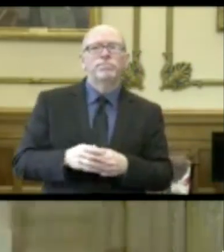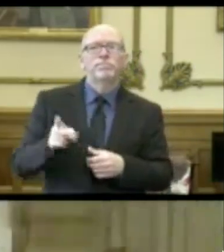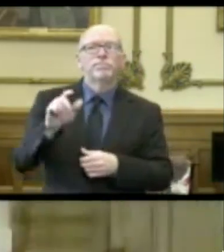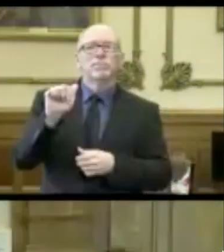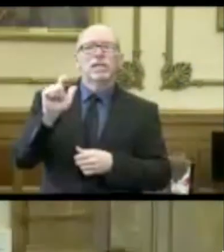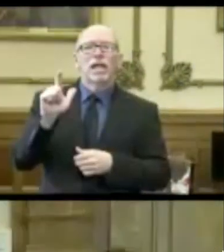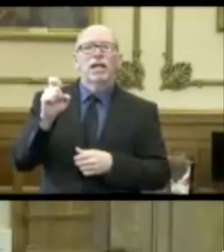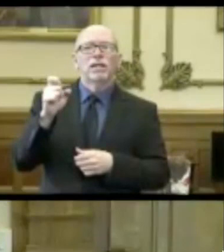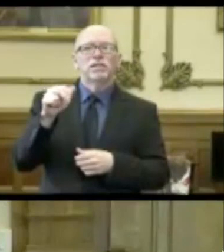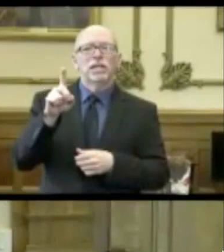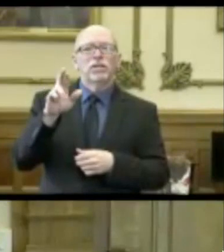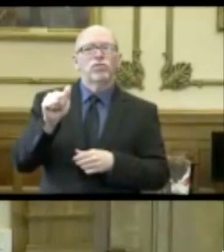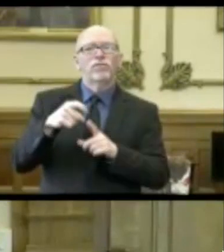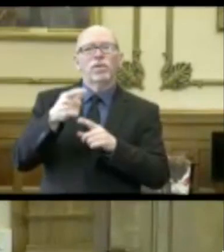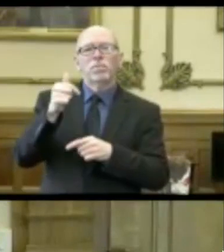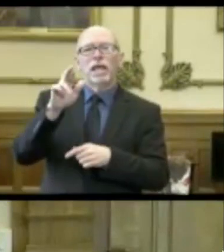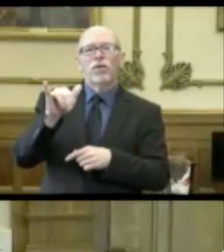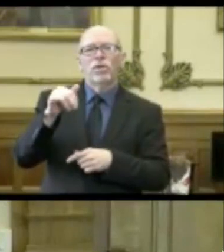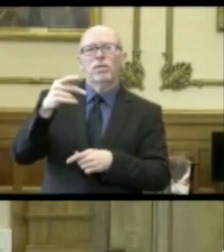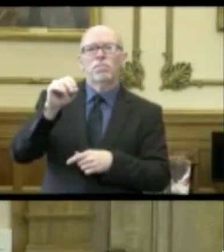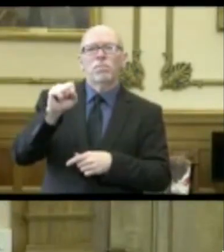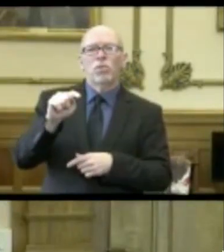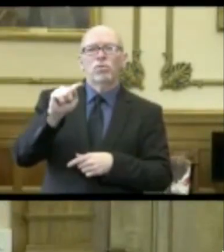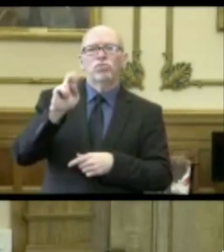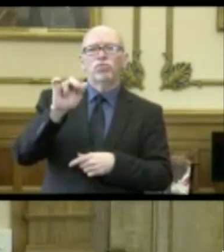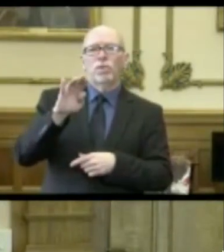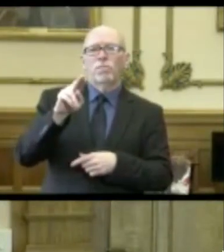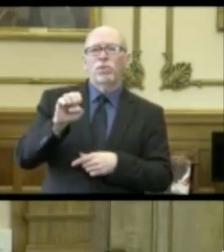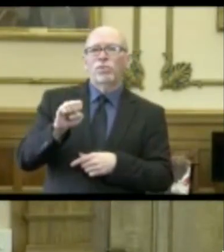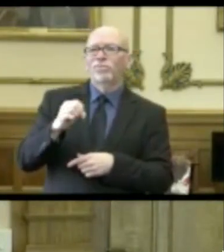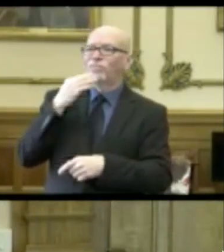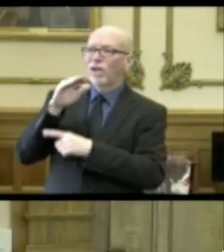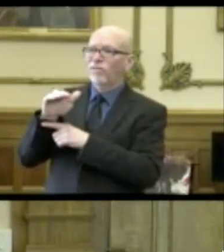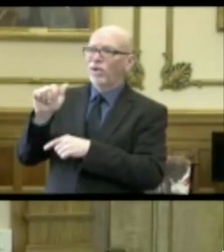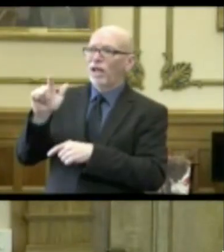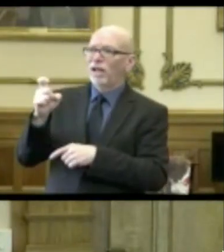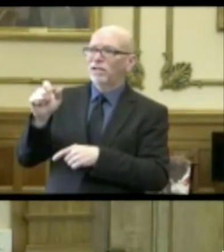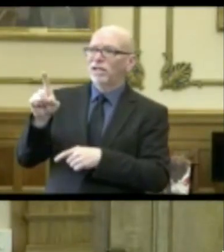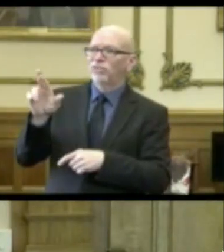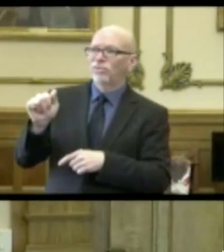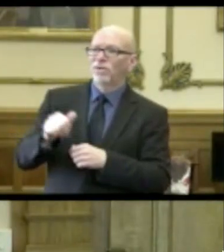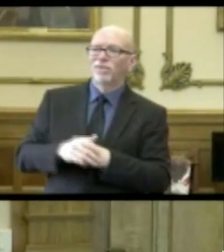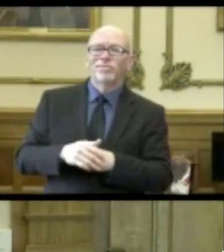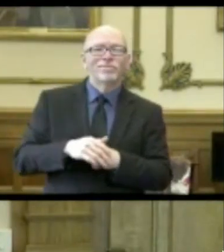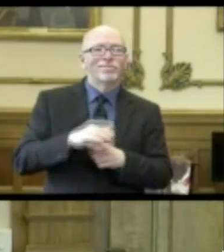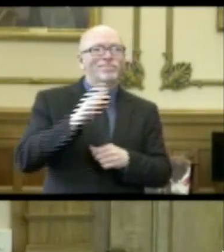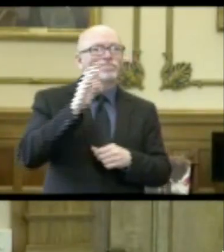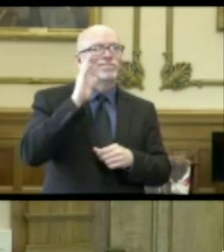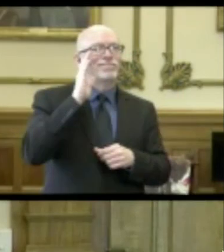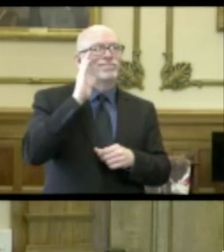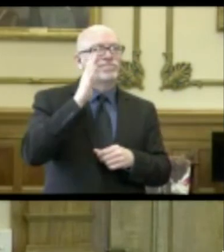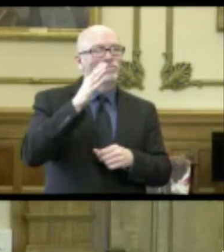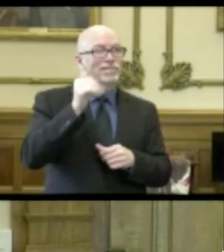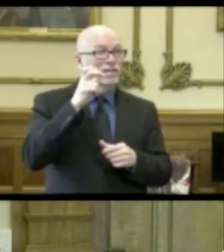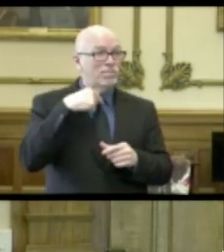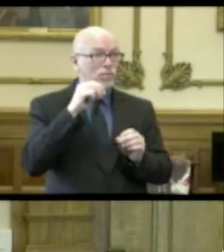Alexandra, the Gary Post-Tribune. Good afternoon, Alexandra. Good afternoon, do you guys hear me okay? Yes,